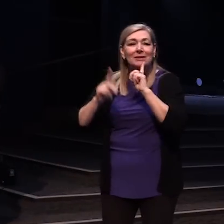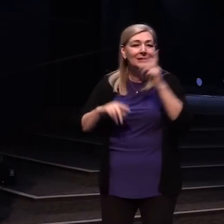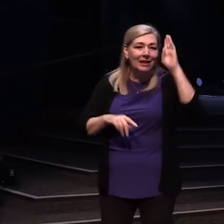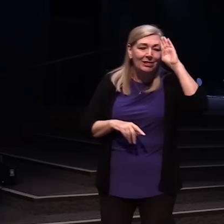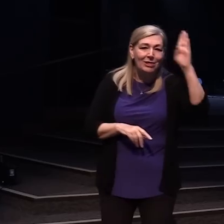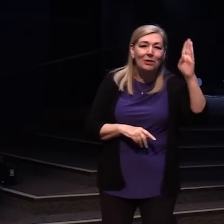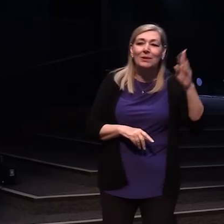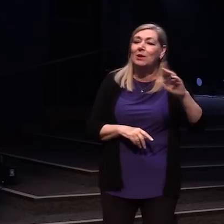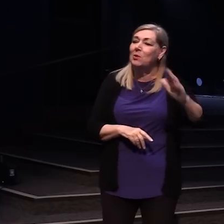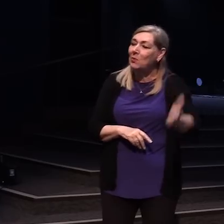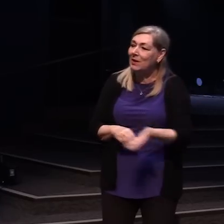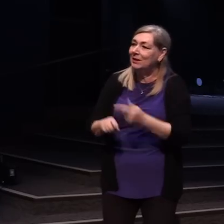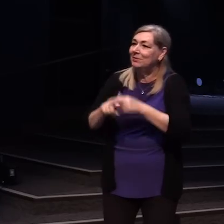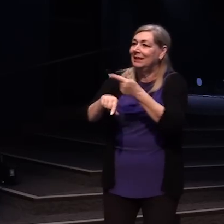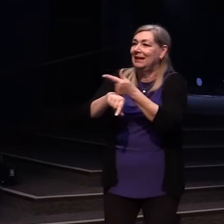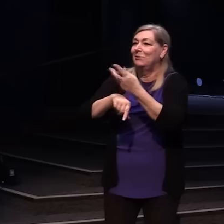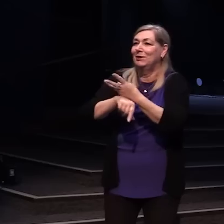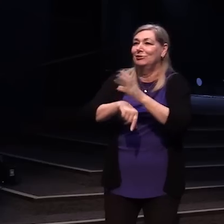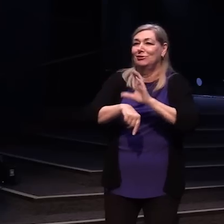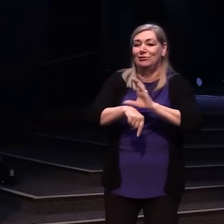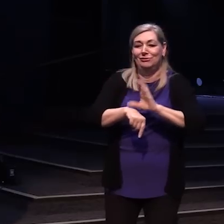someone Welcome to Gateway Church